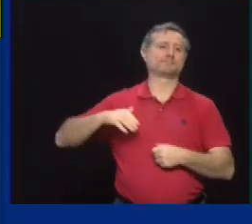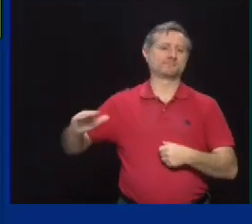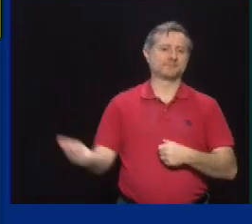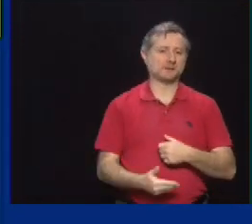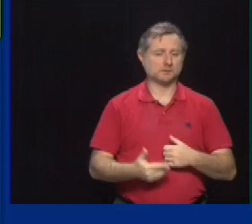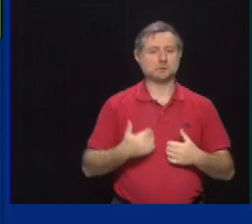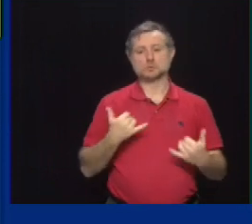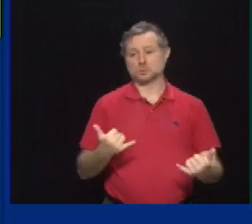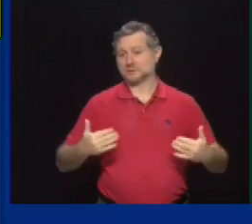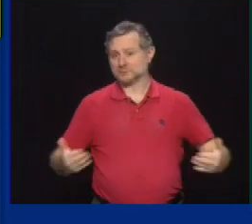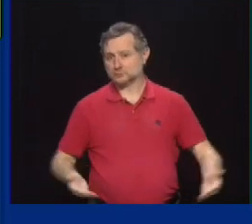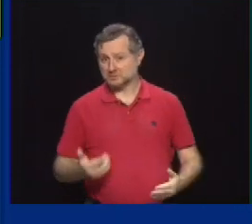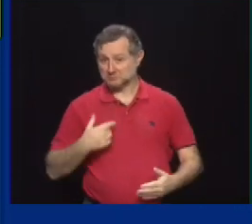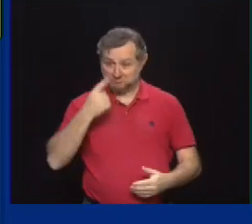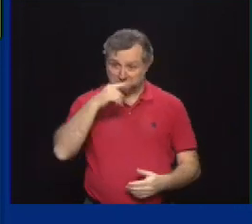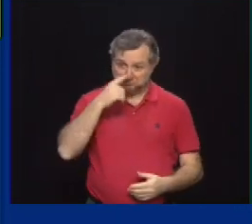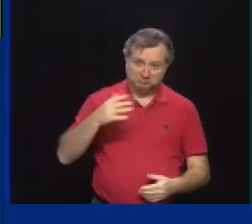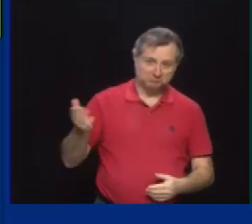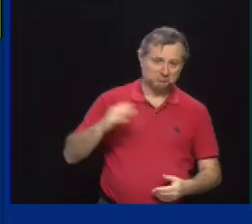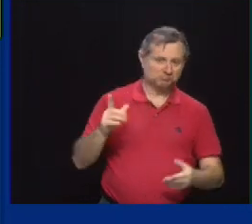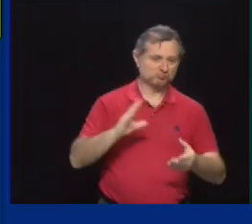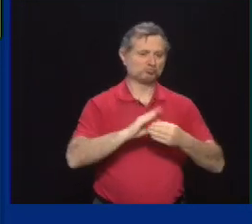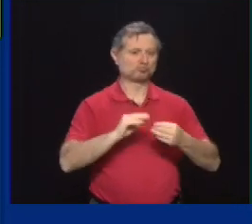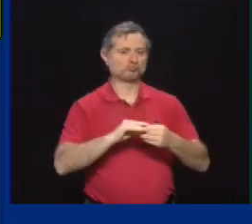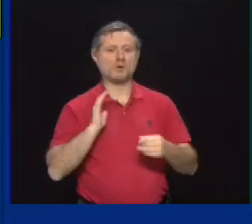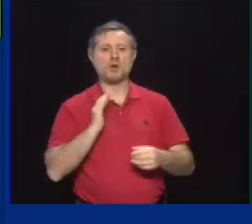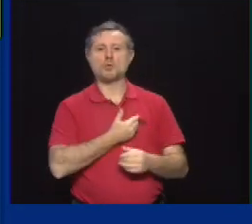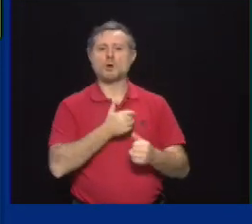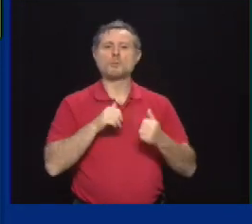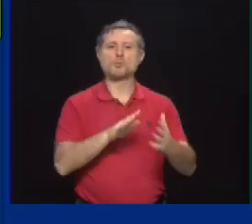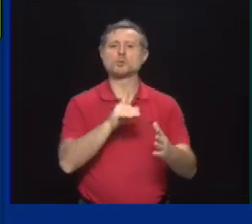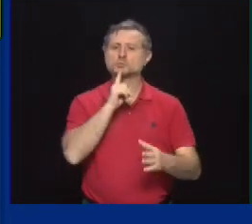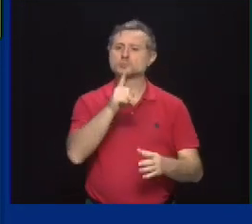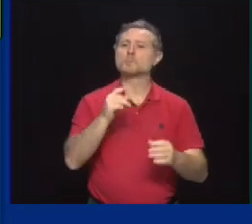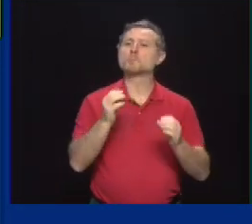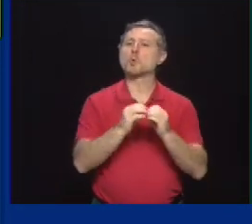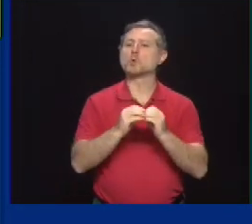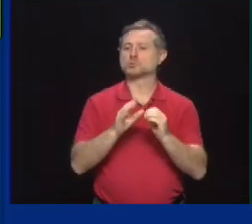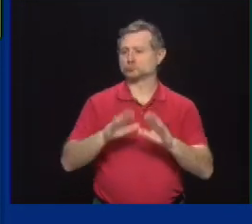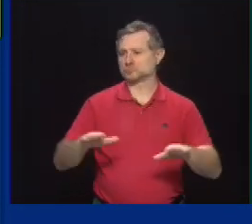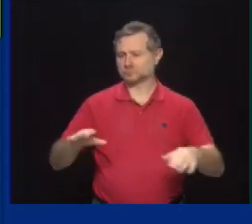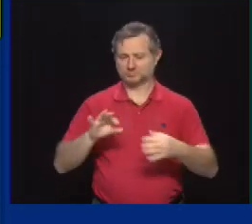the approach we're taking to make sure that we get more children vaccinated. Dr. Lutterlow